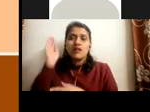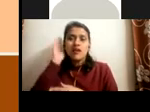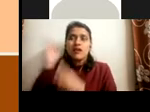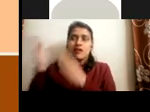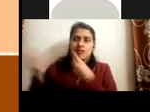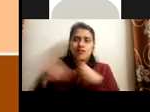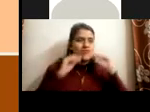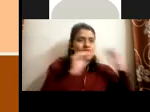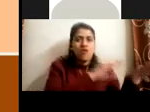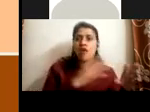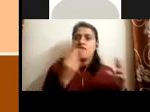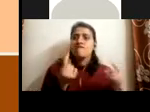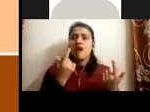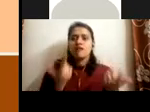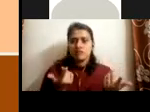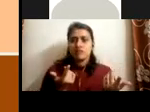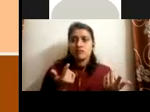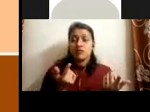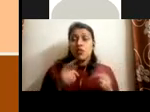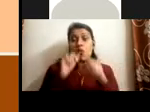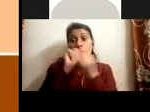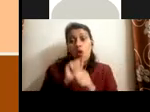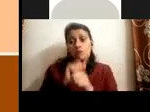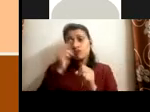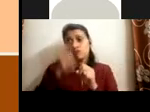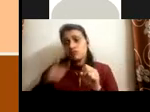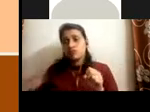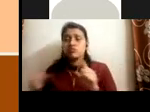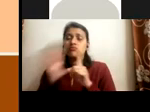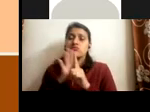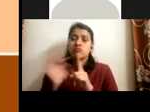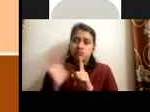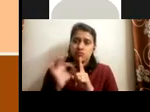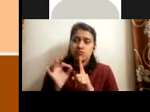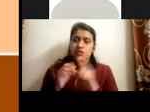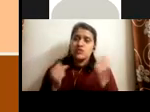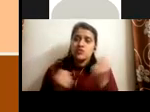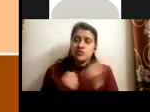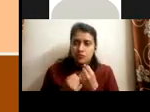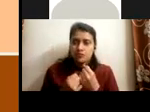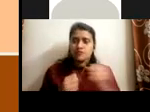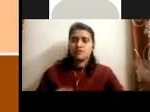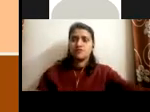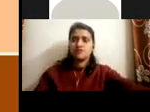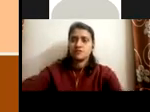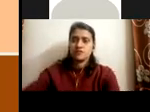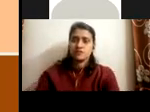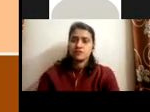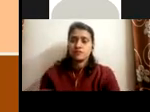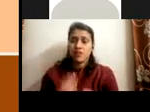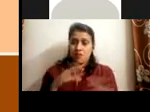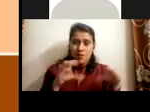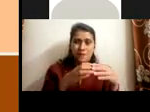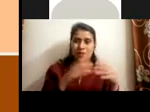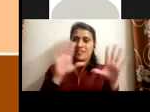faster. So we had to really work around making sure the batch formation, even though we had a batch of 10, there were